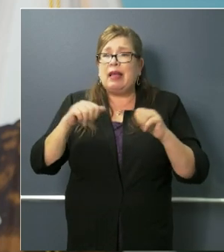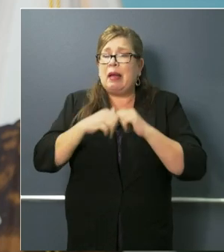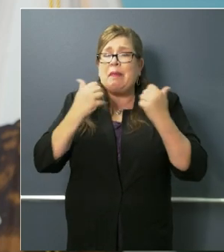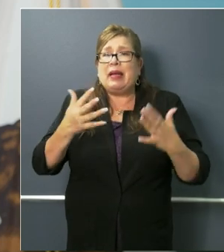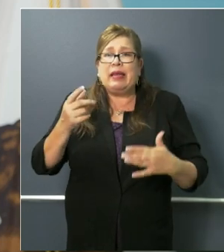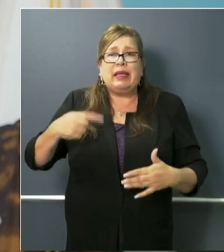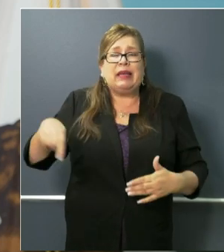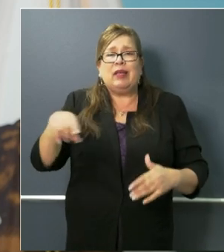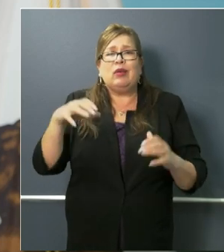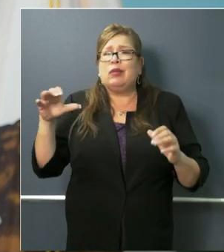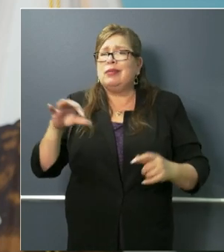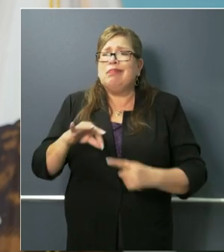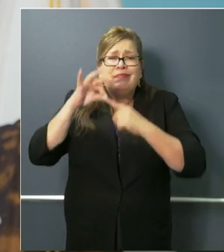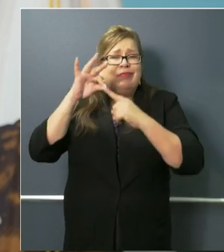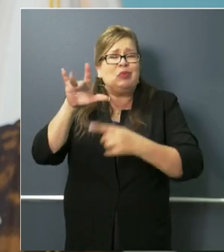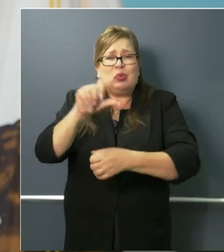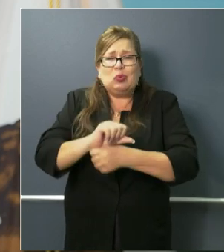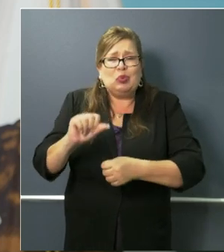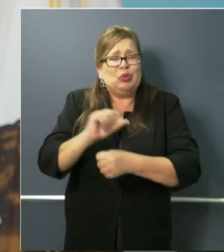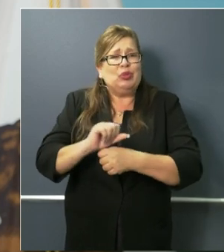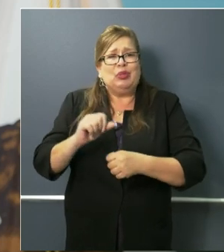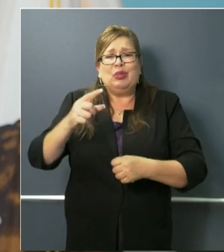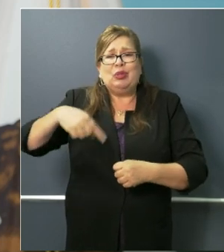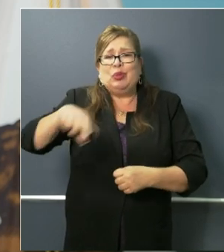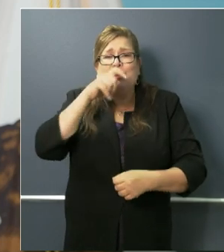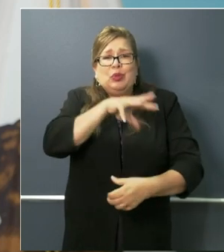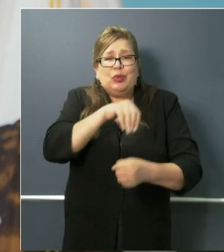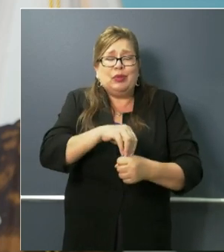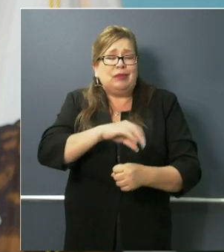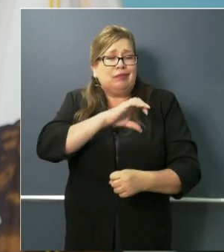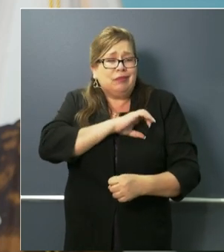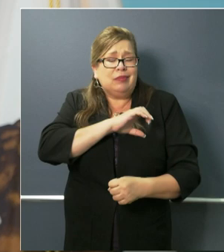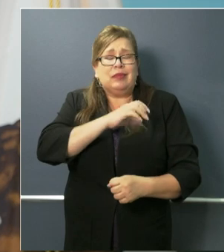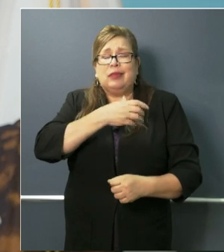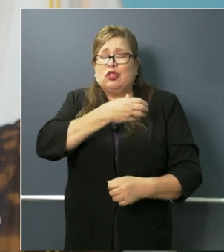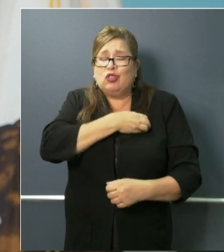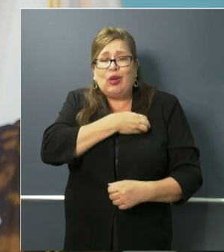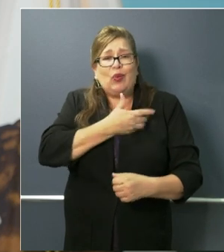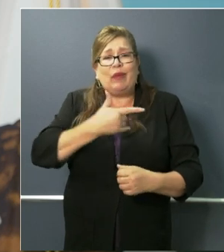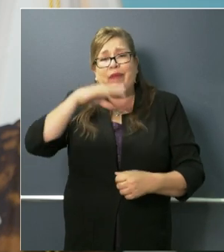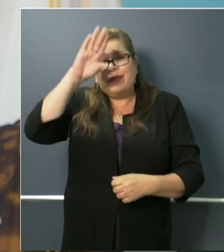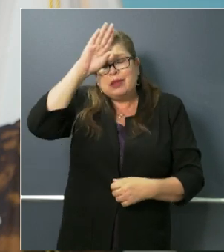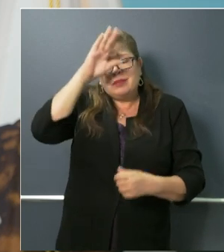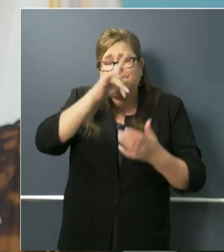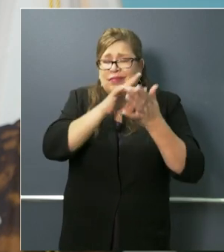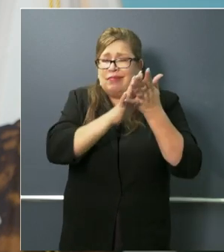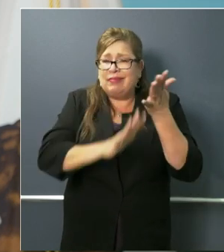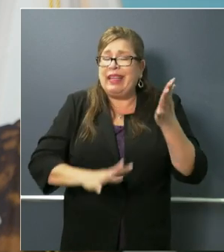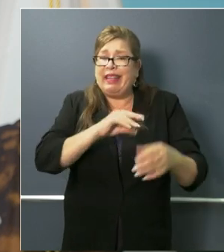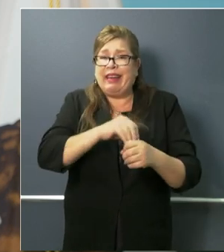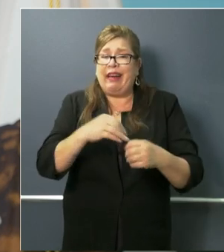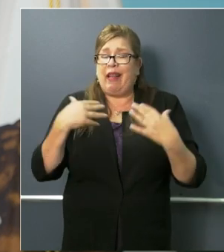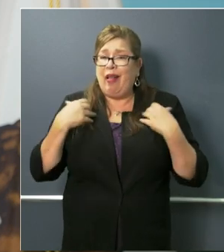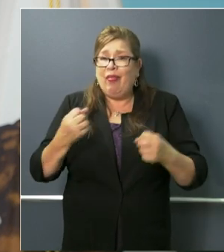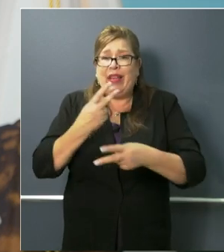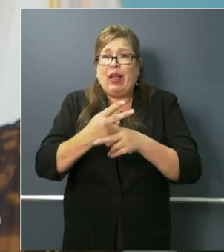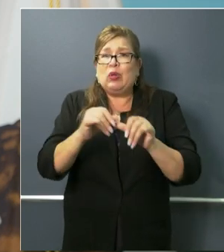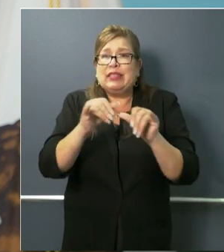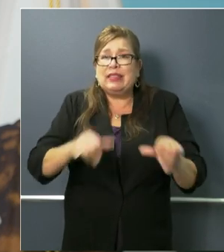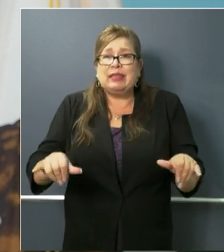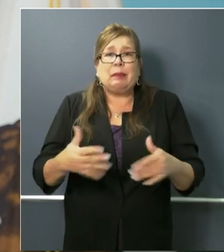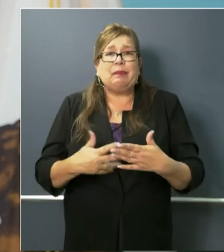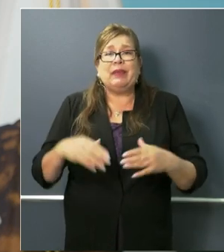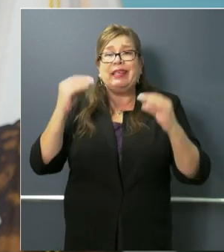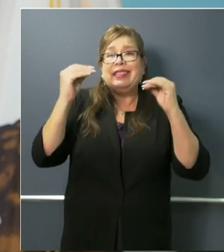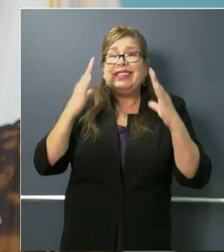of not just our frontline employees and those in law enforcement and those in our healthcare system but our teachers and our